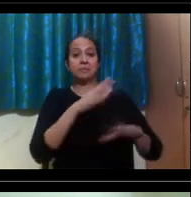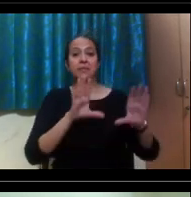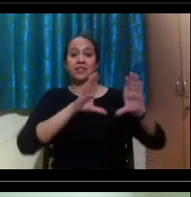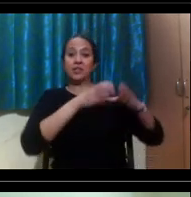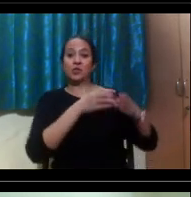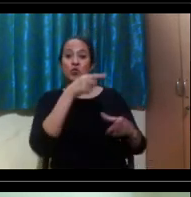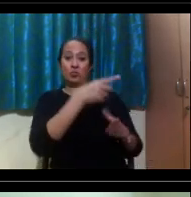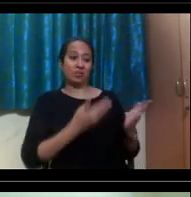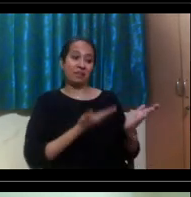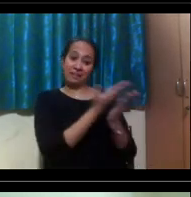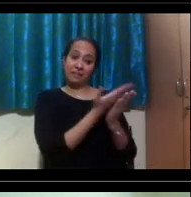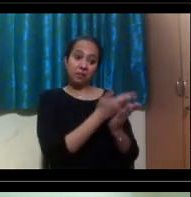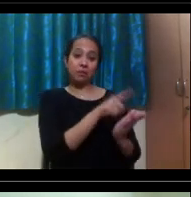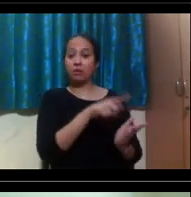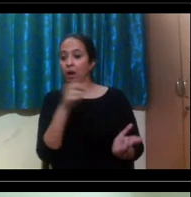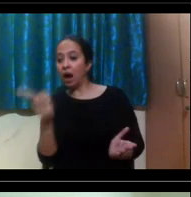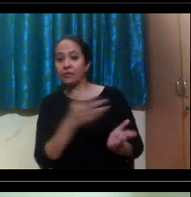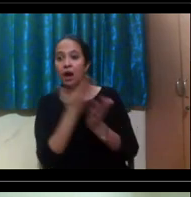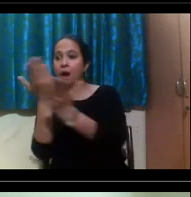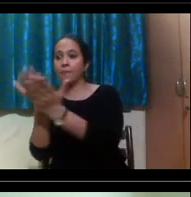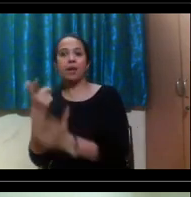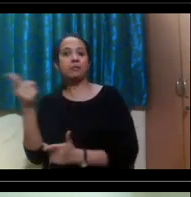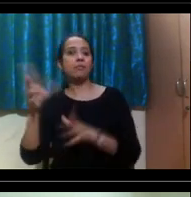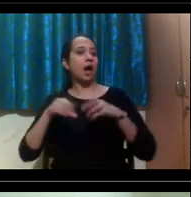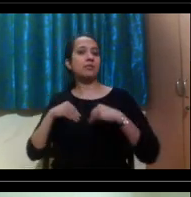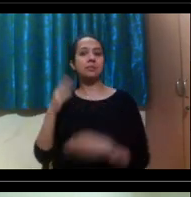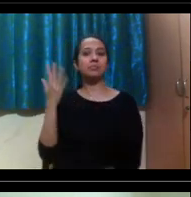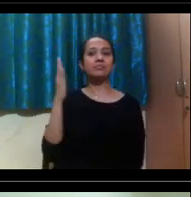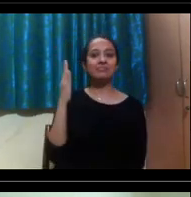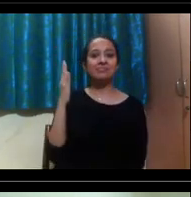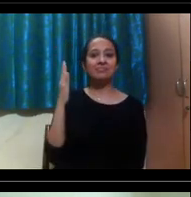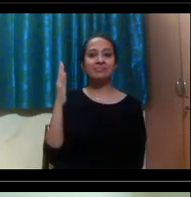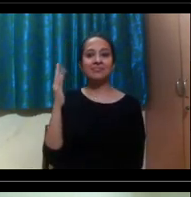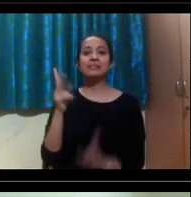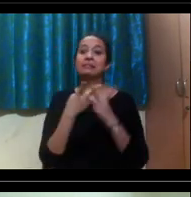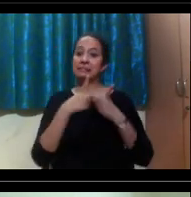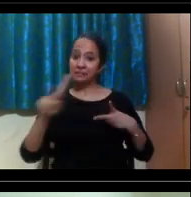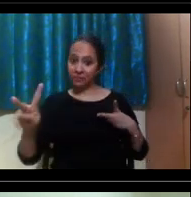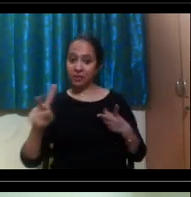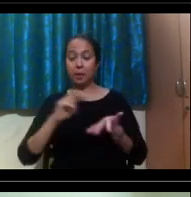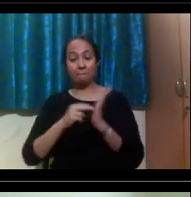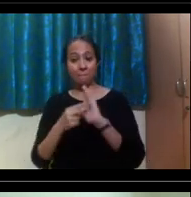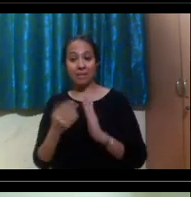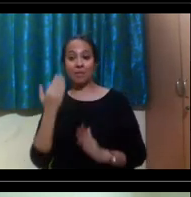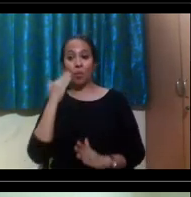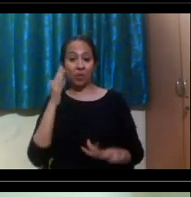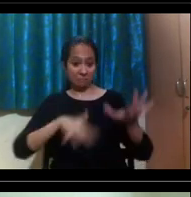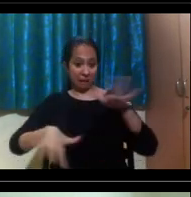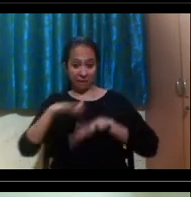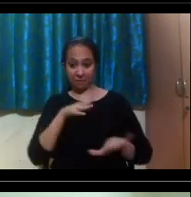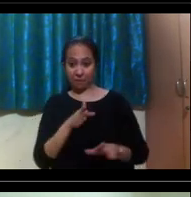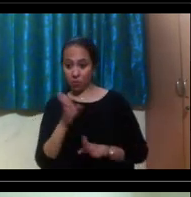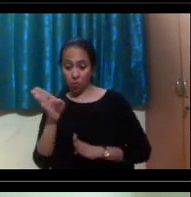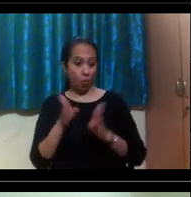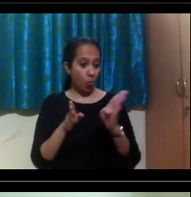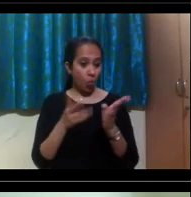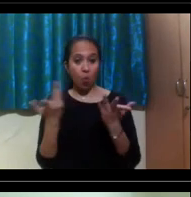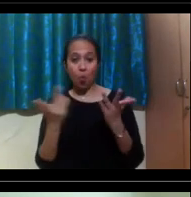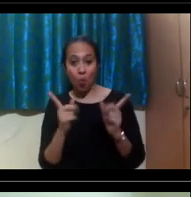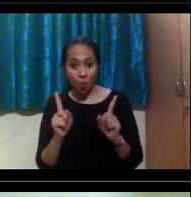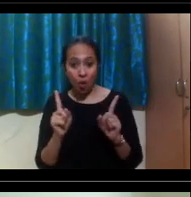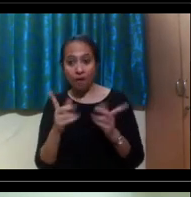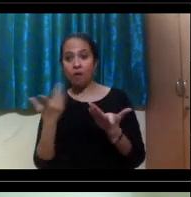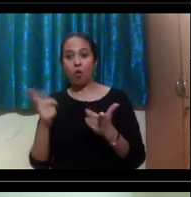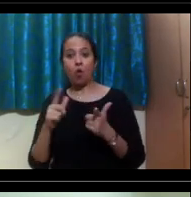they may not accept that. And so that's something to keep in mind as you are navigating, um, you know, entrance to a university or graduate